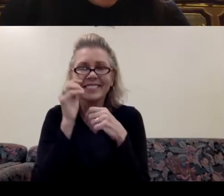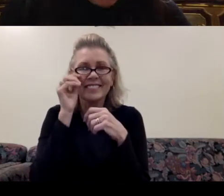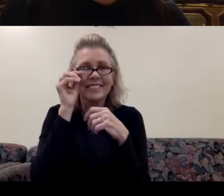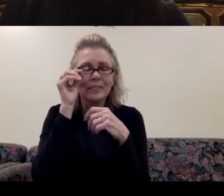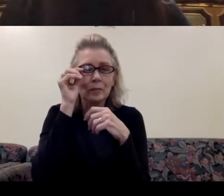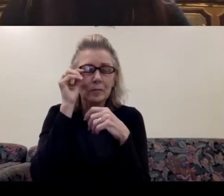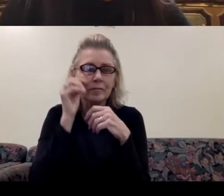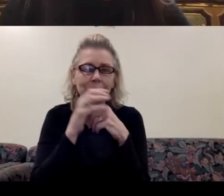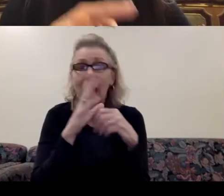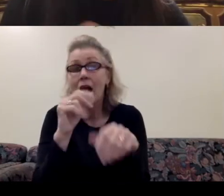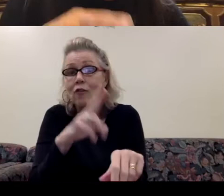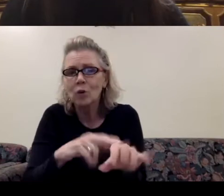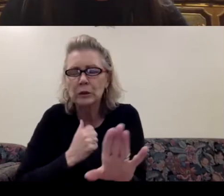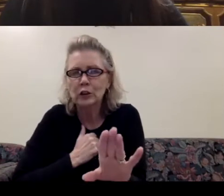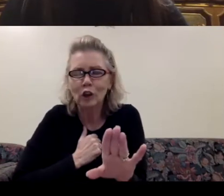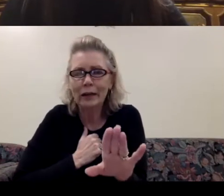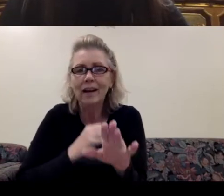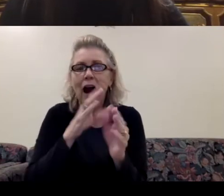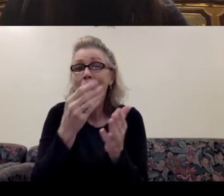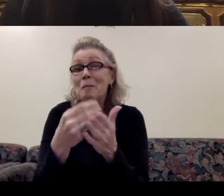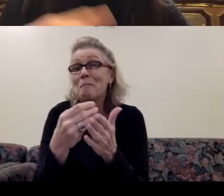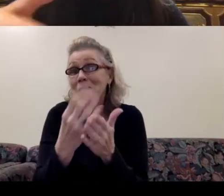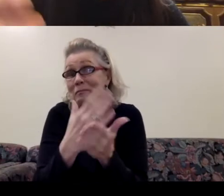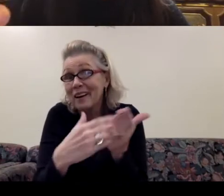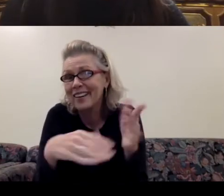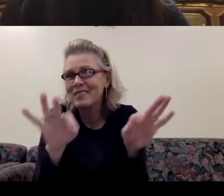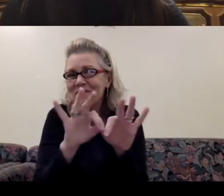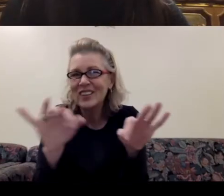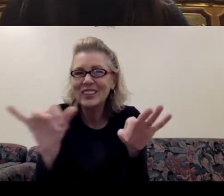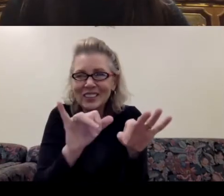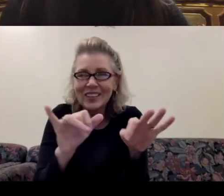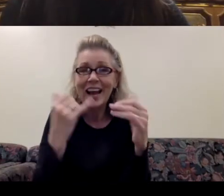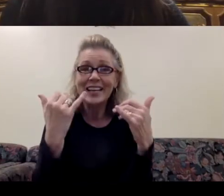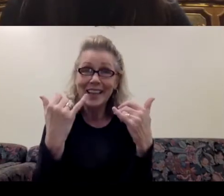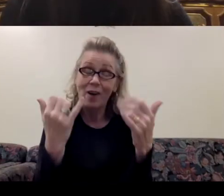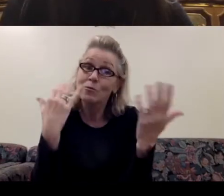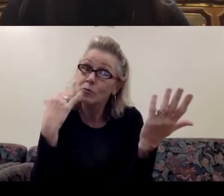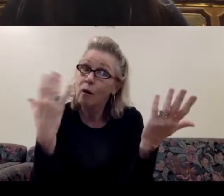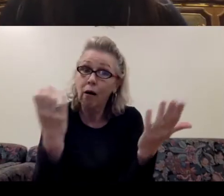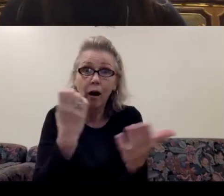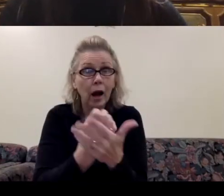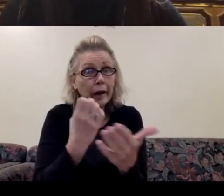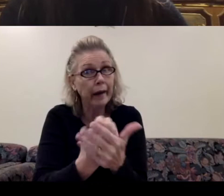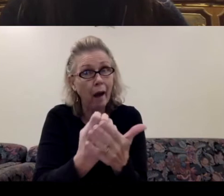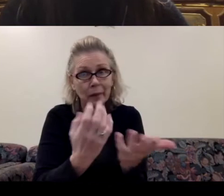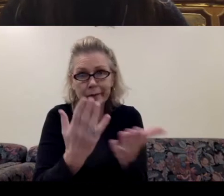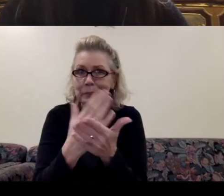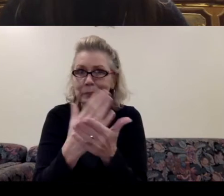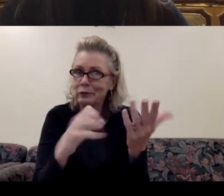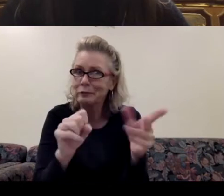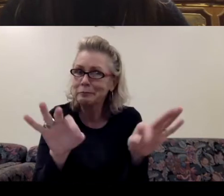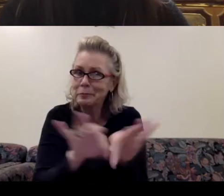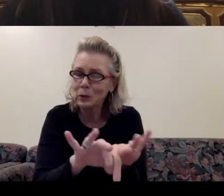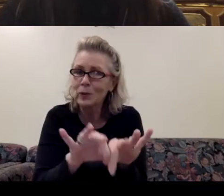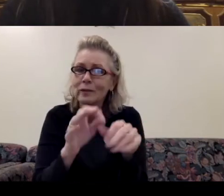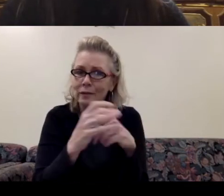And of course, sorry, the monetary part is important. I am in the economic part. It's so important that you mentioned it that like it has